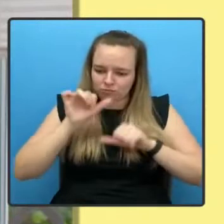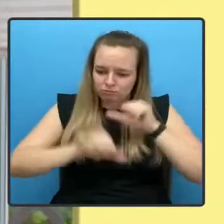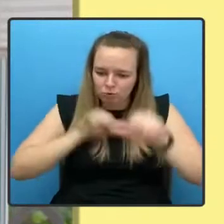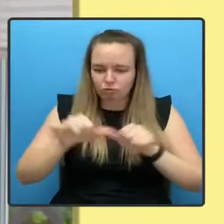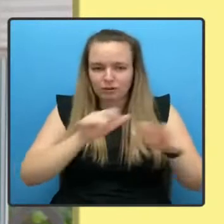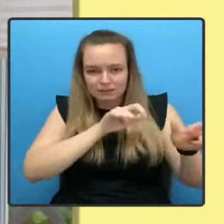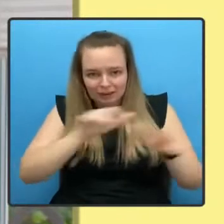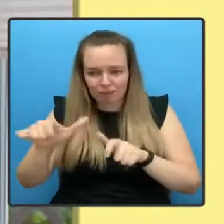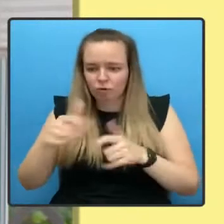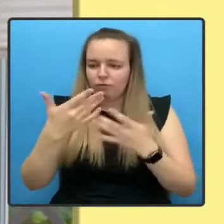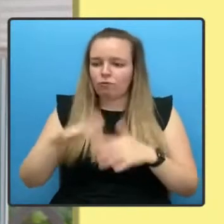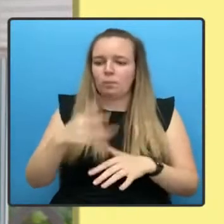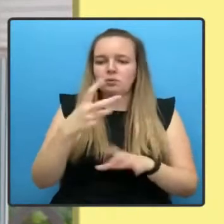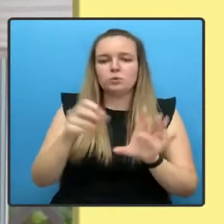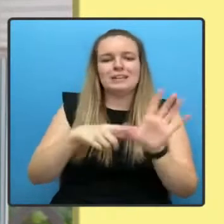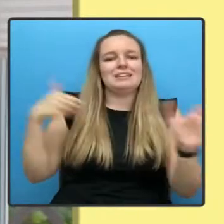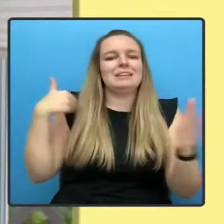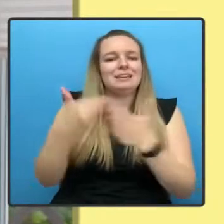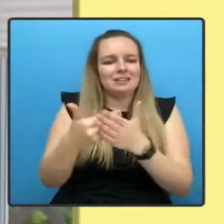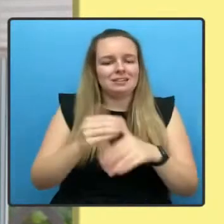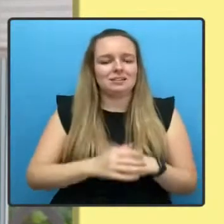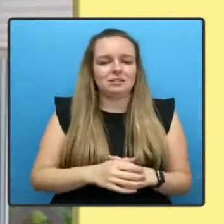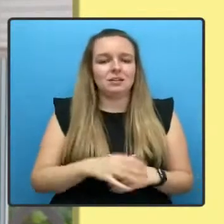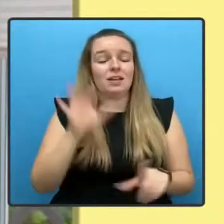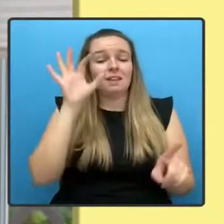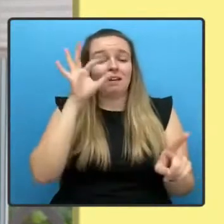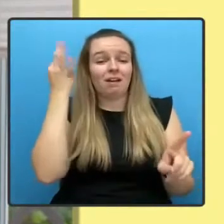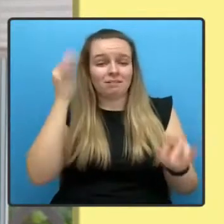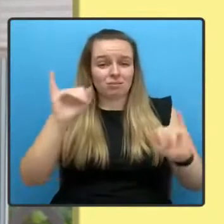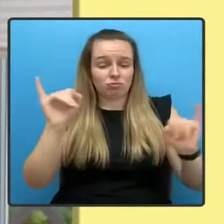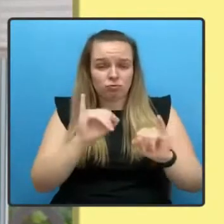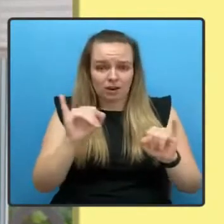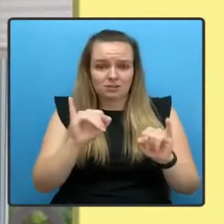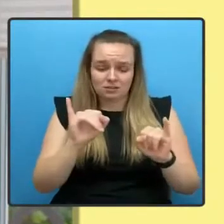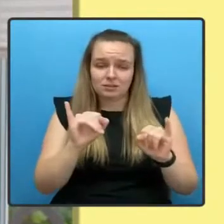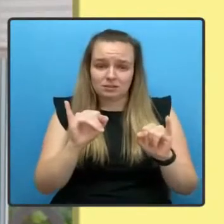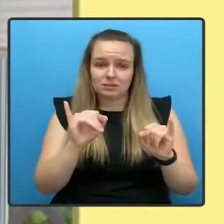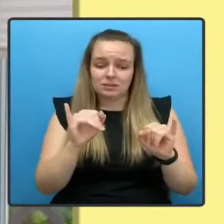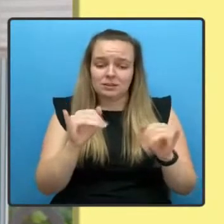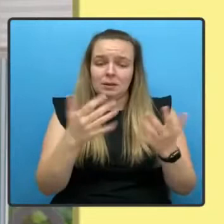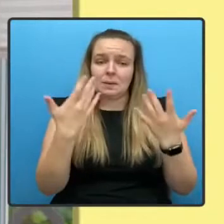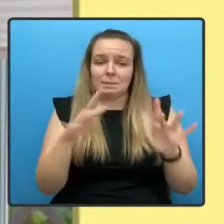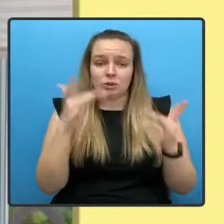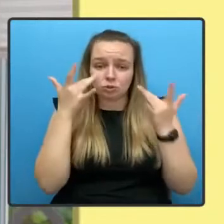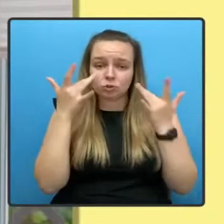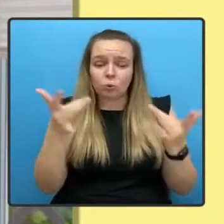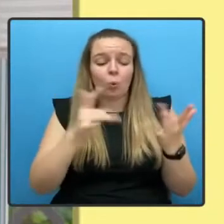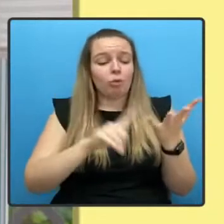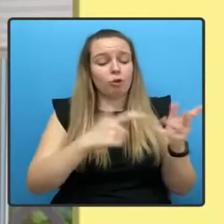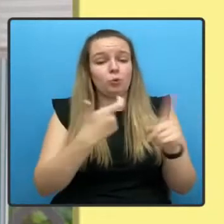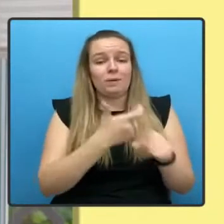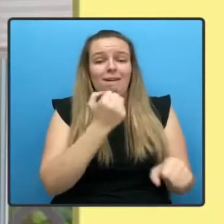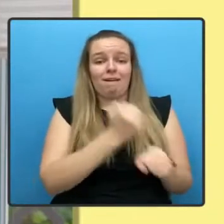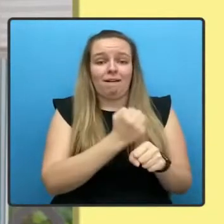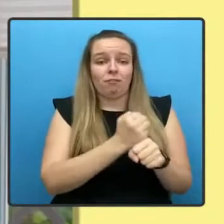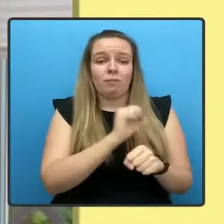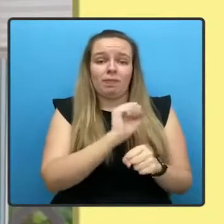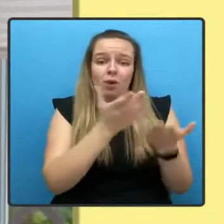The Afghan crisis has also shone a spotlight on the UK government's wider asylum policy.